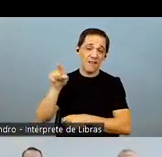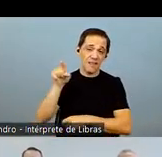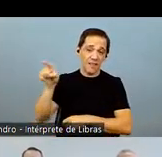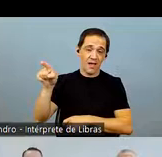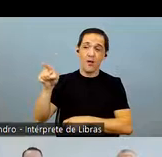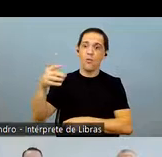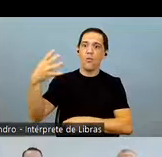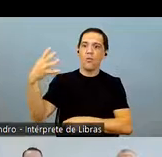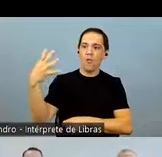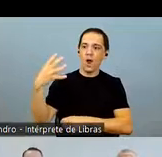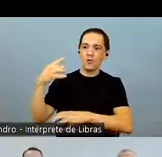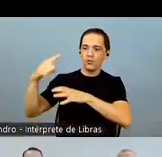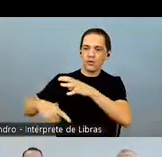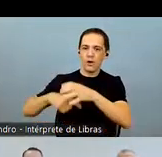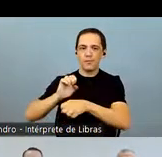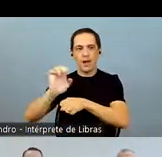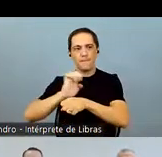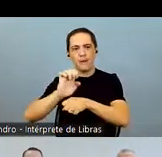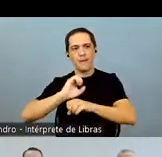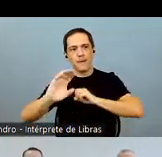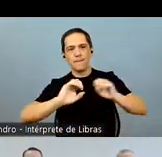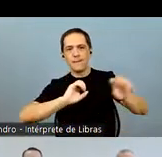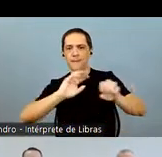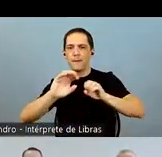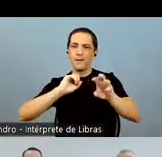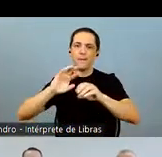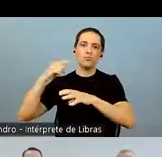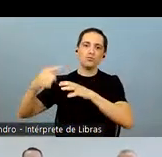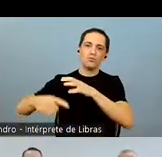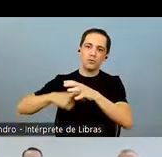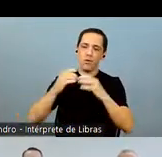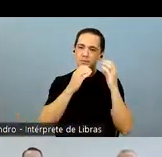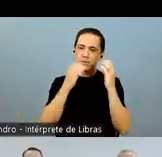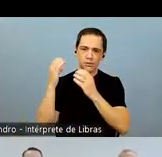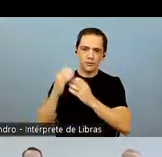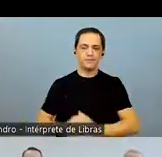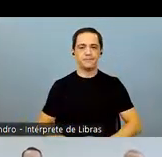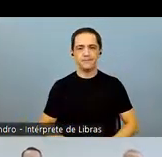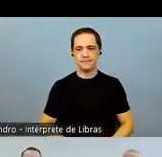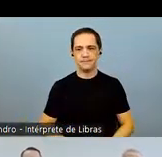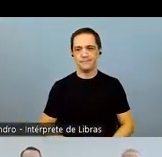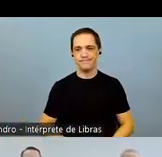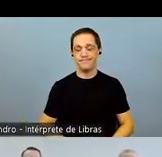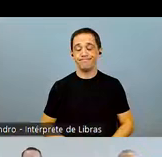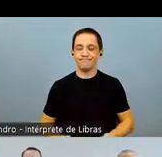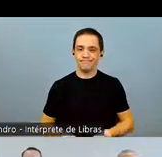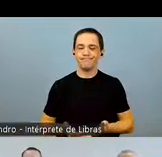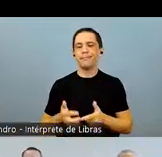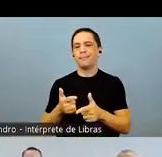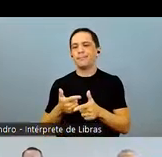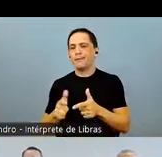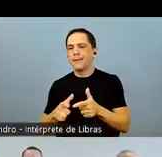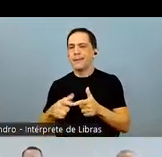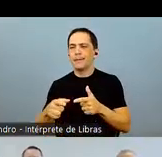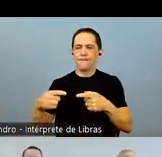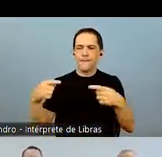factor contributing to the increases was the unfolding of the Russia-Ukraine conflict. Ukraine is the world's